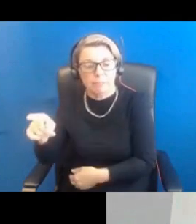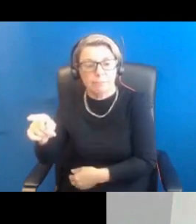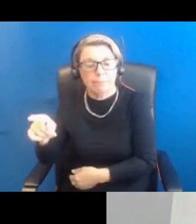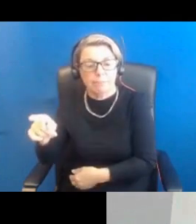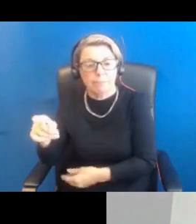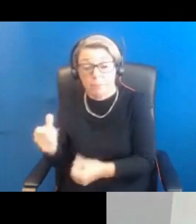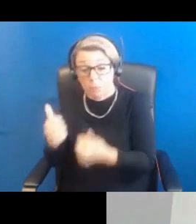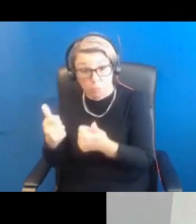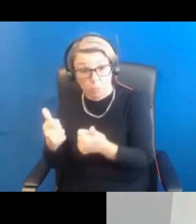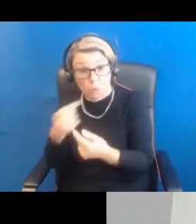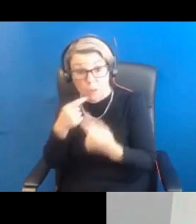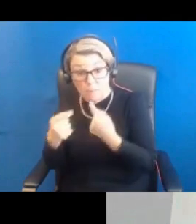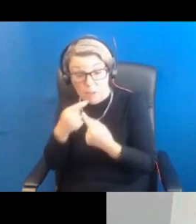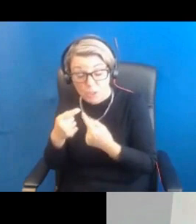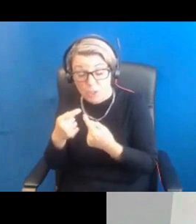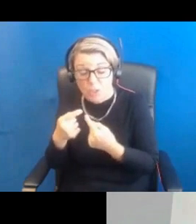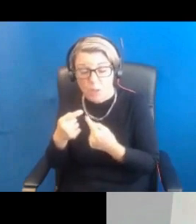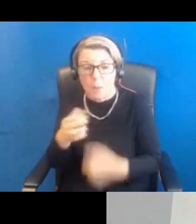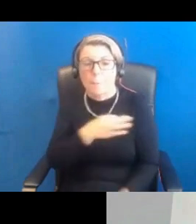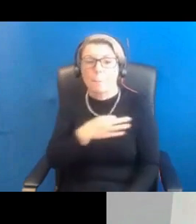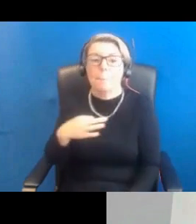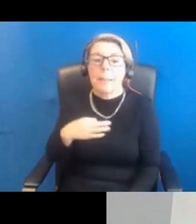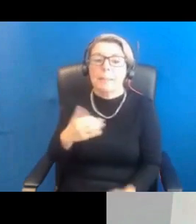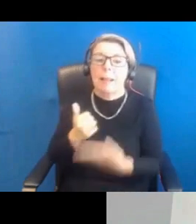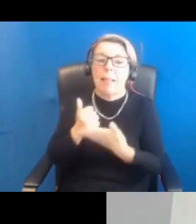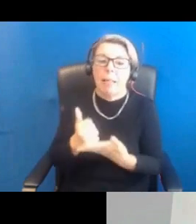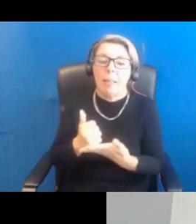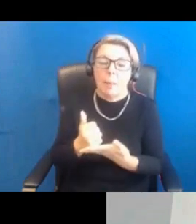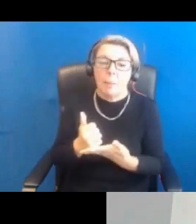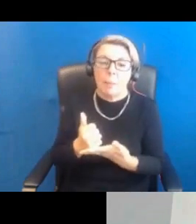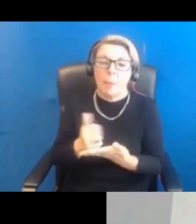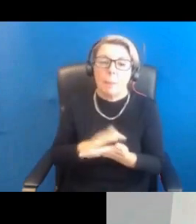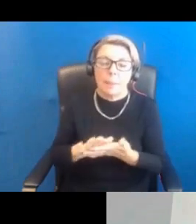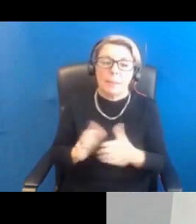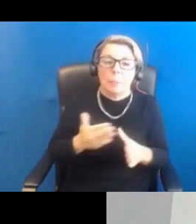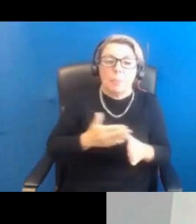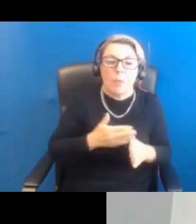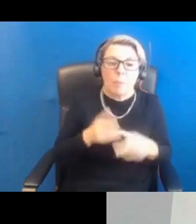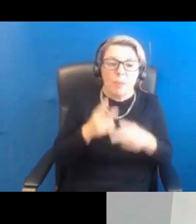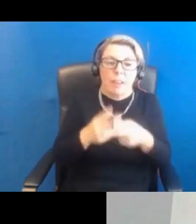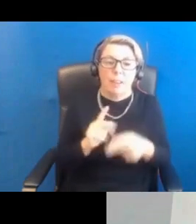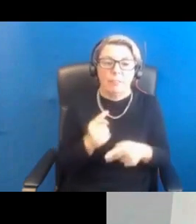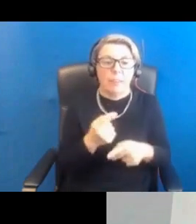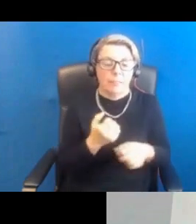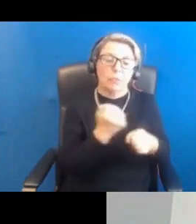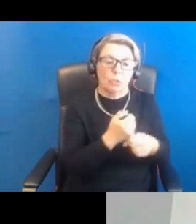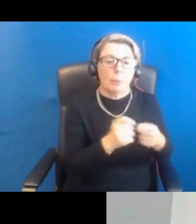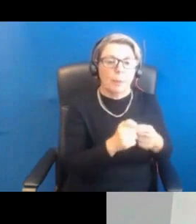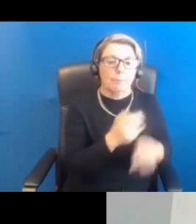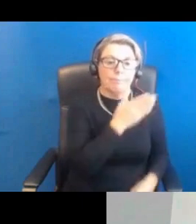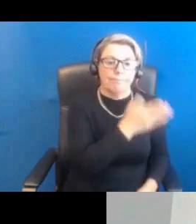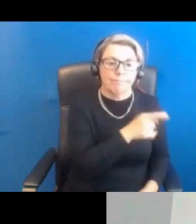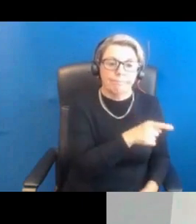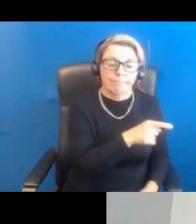when it comes down to sort of medical help. Then primary care is the first port of call and those with